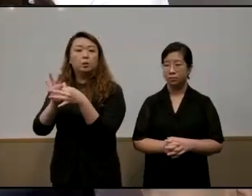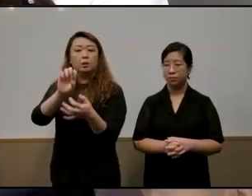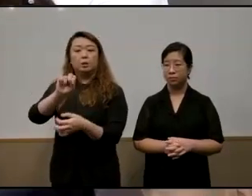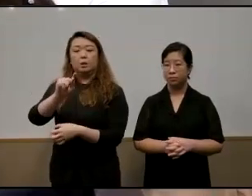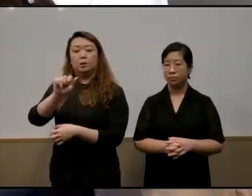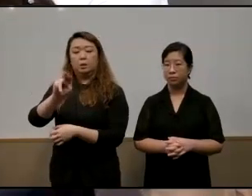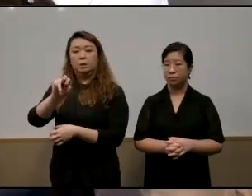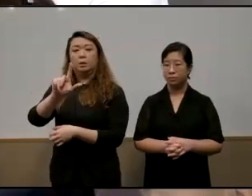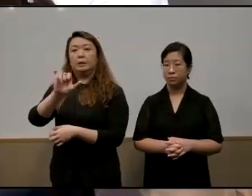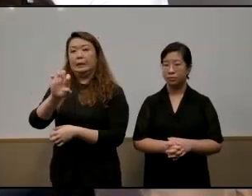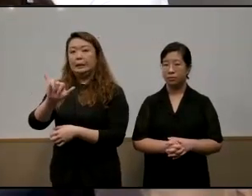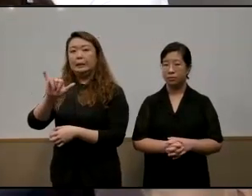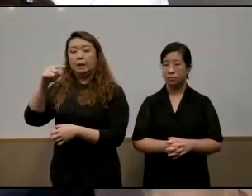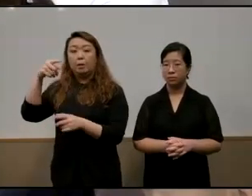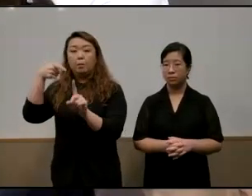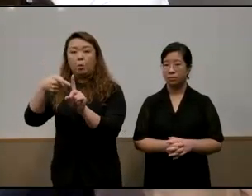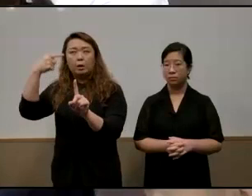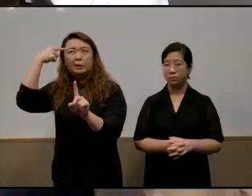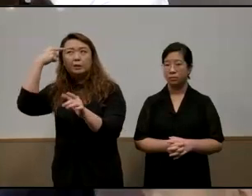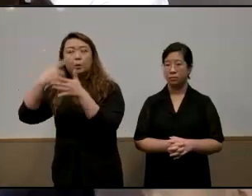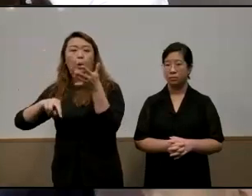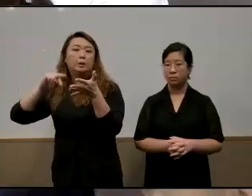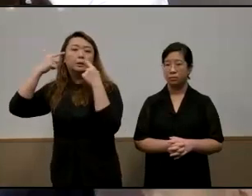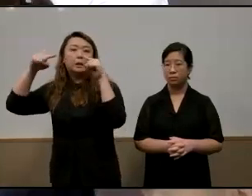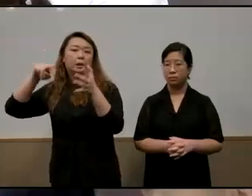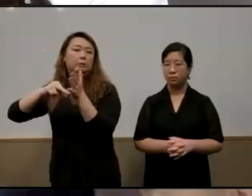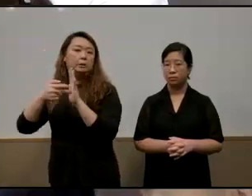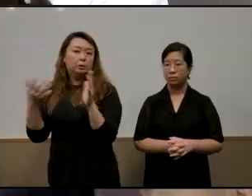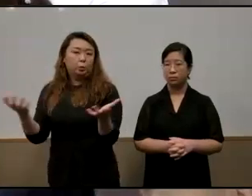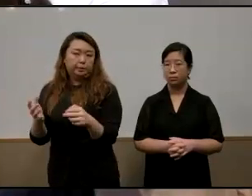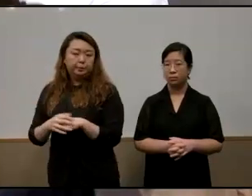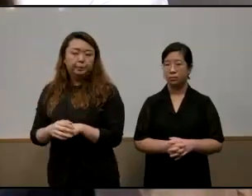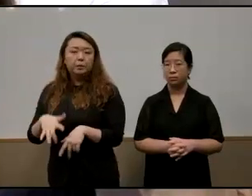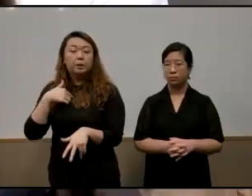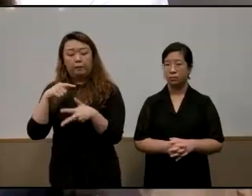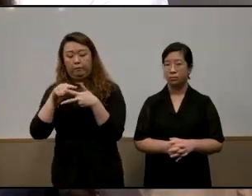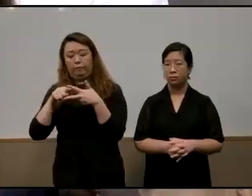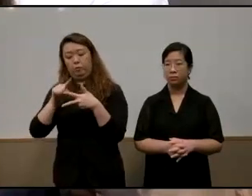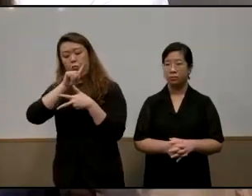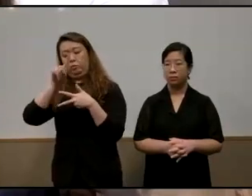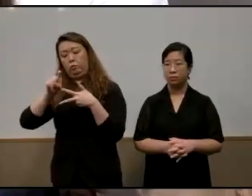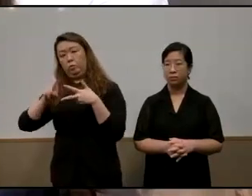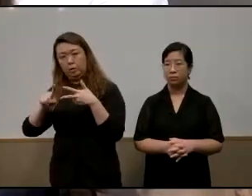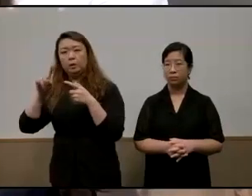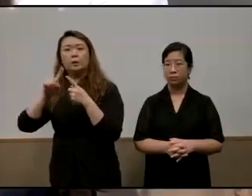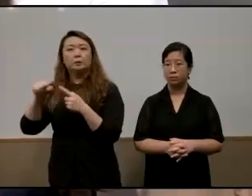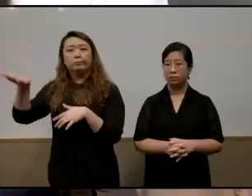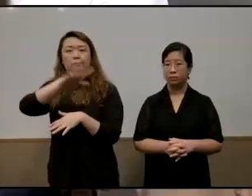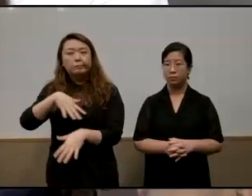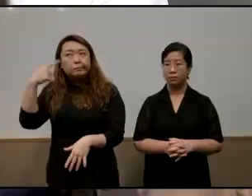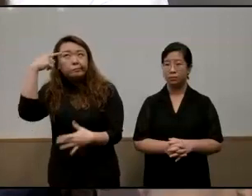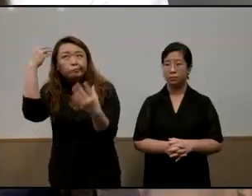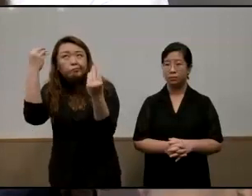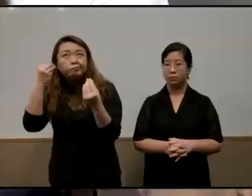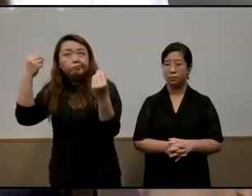rethinking what is success i i just have like three uh questions to to sort of ponder upon